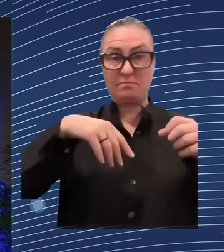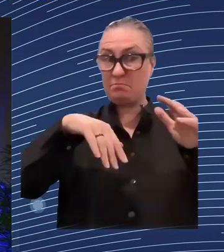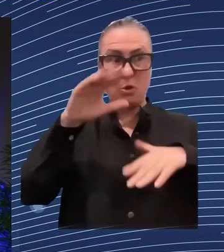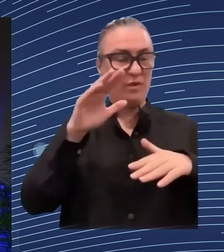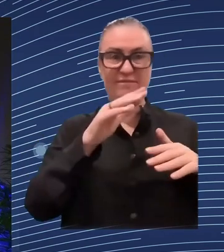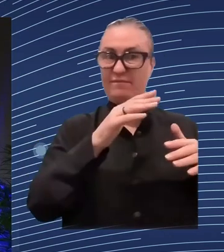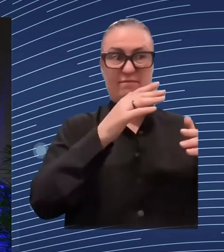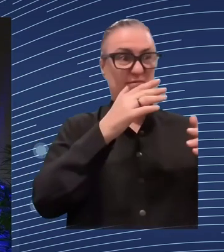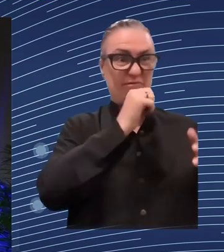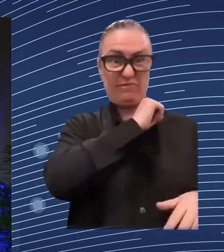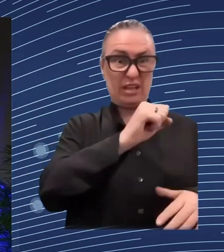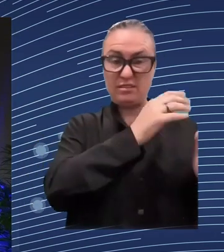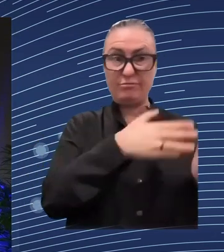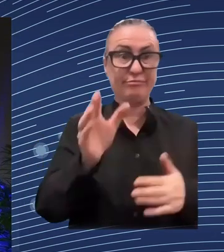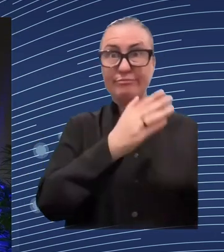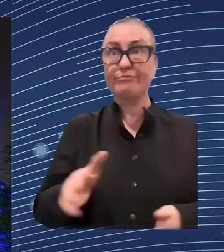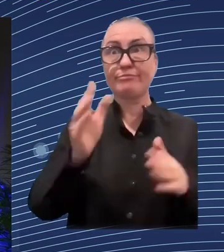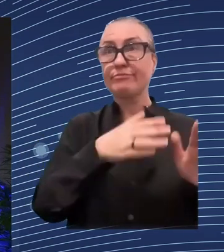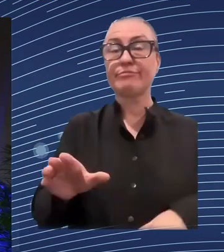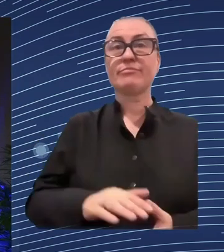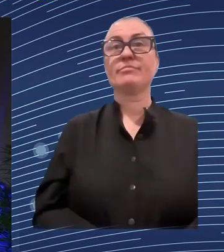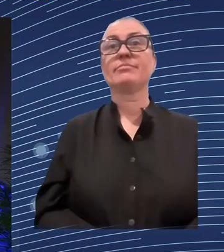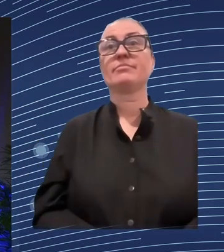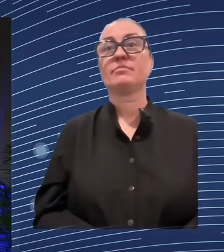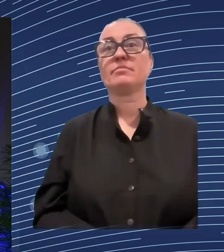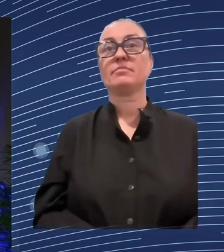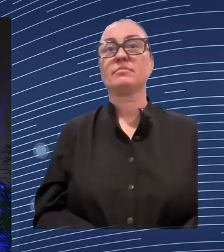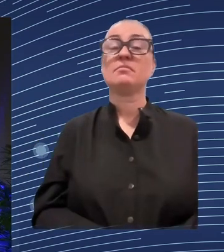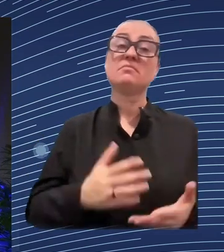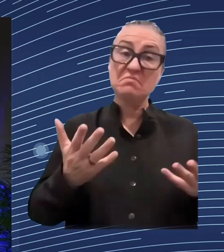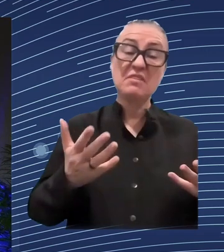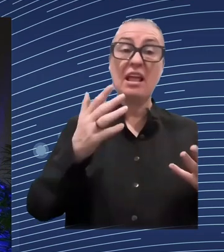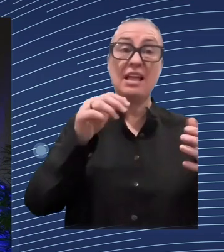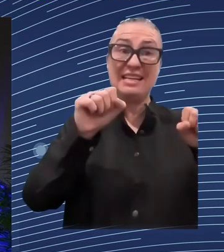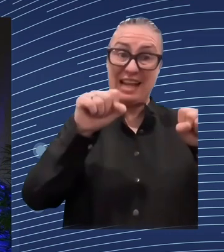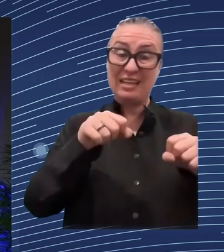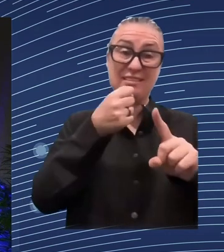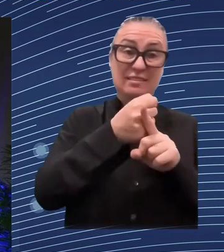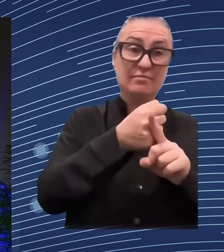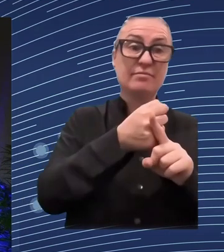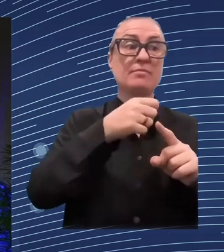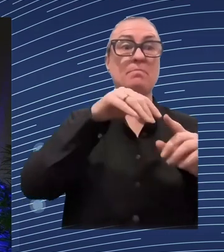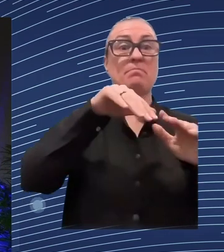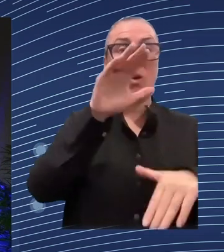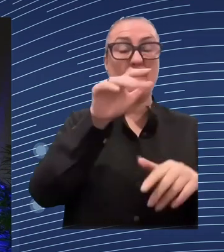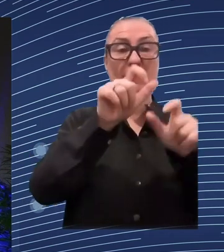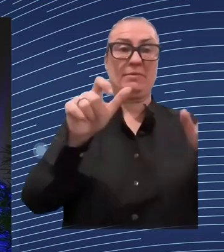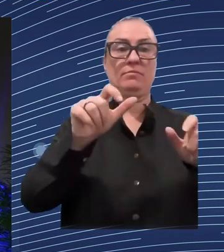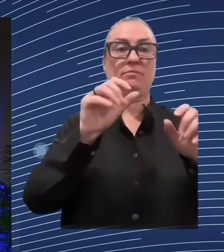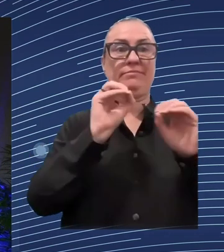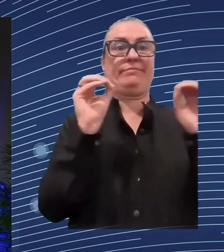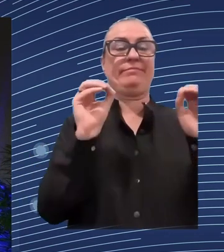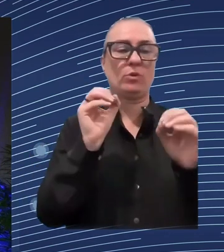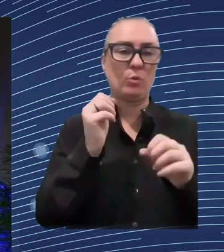perhaps we do now is a weather penetration of technology technology in schools, which is a digital transformation,